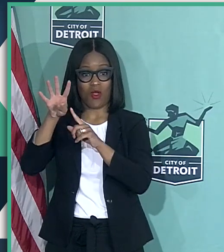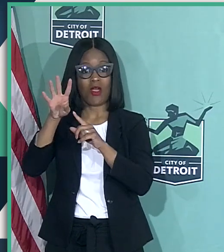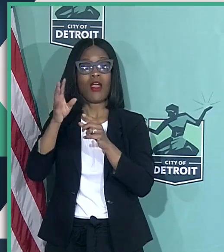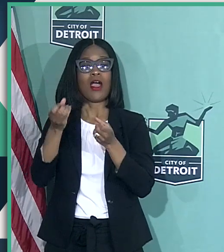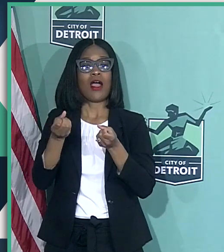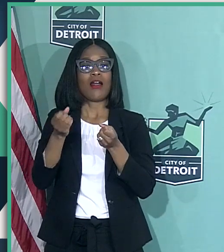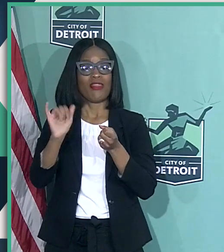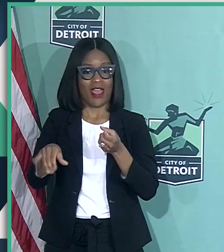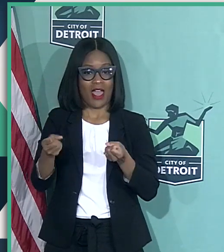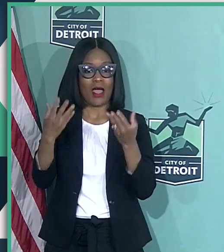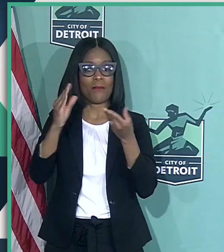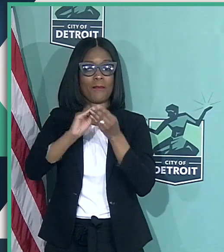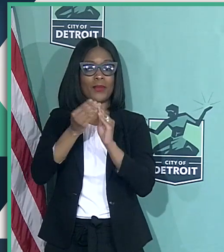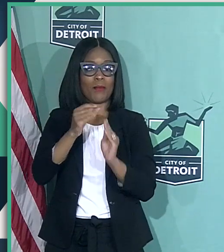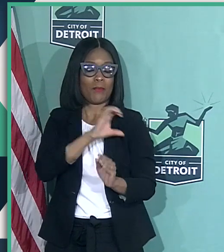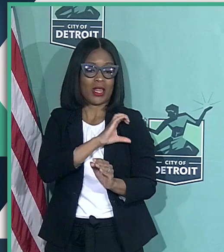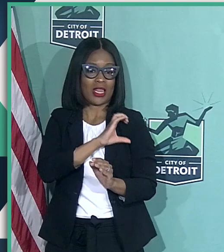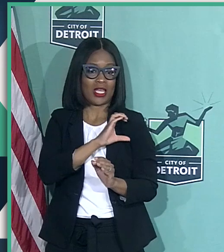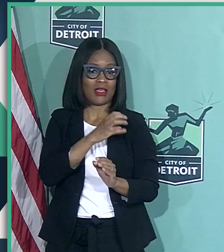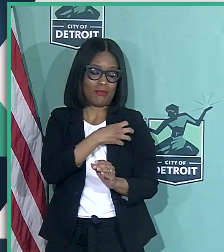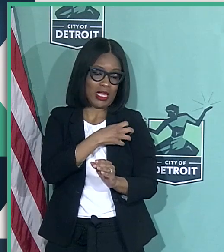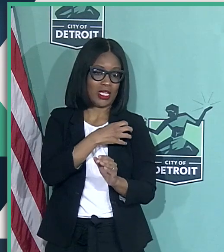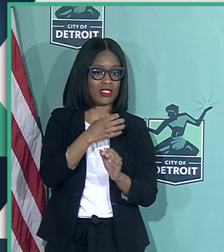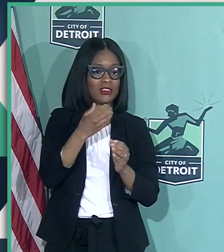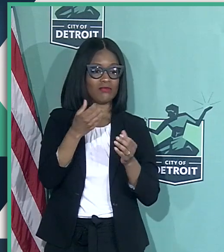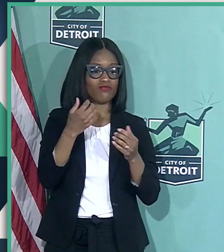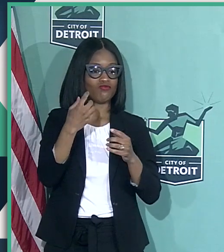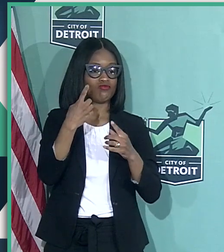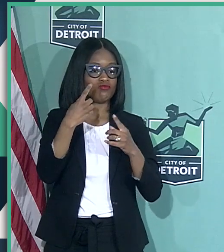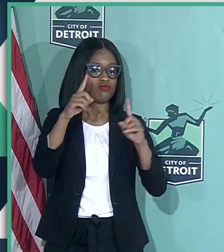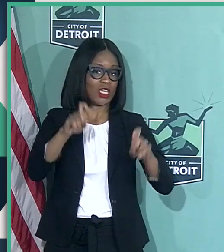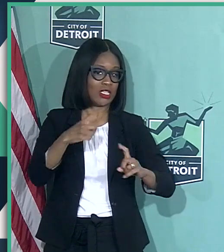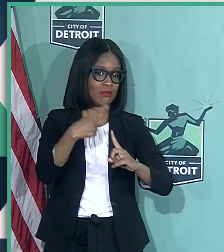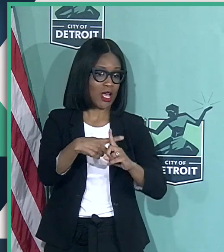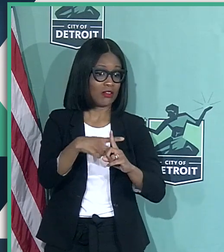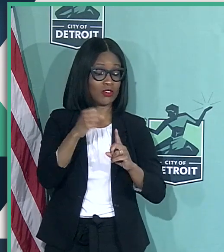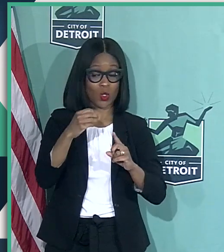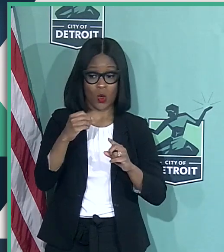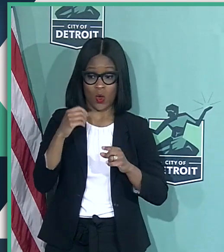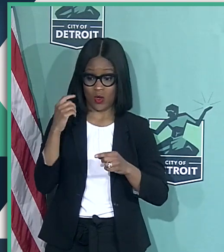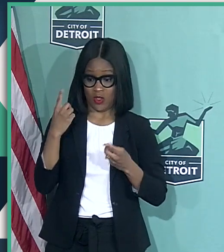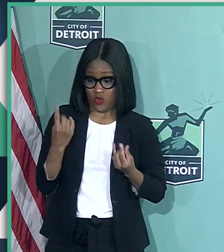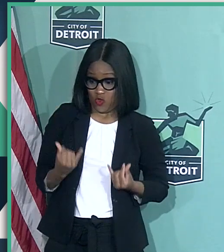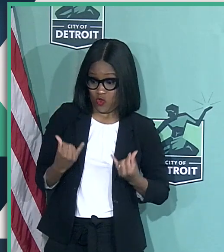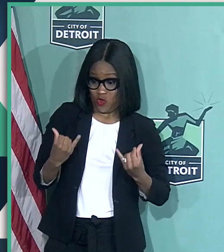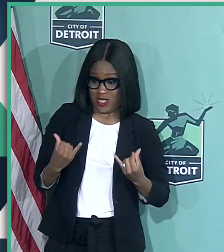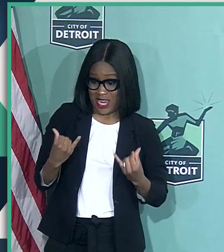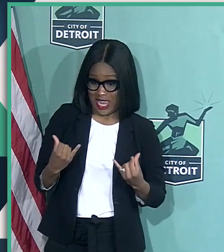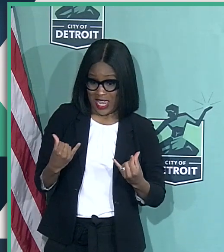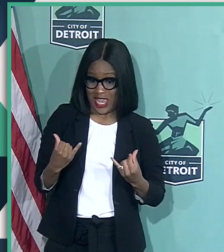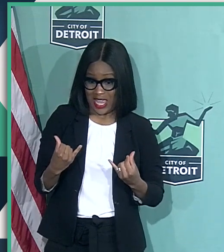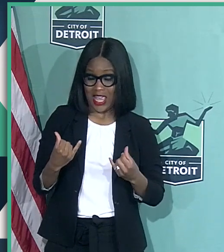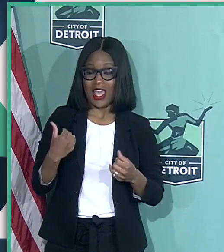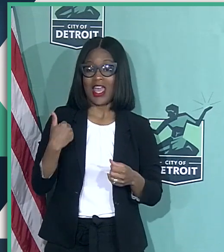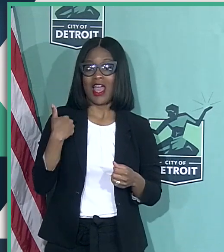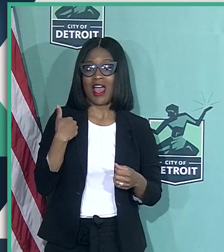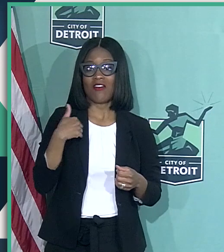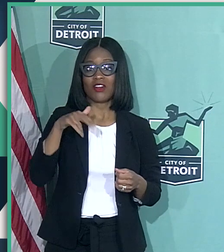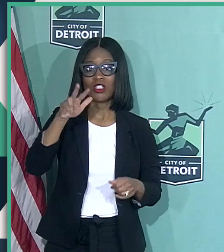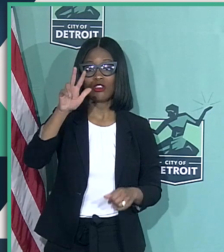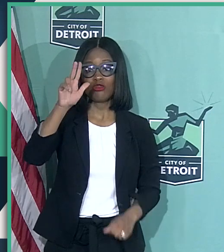for COVID. As of today, and this is one of the lowest numbers we've seen since we started testing, 23